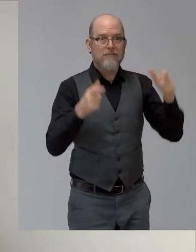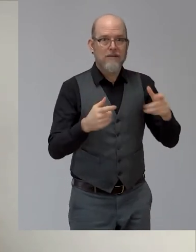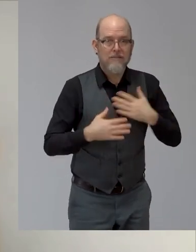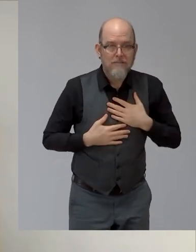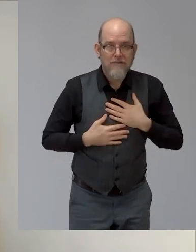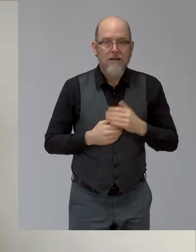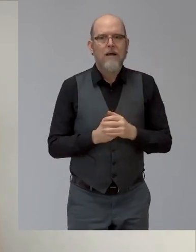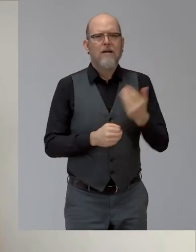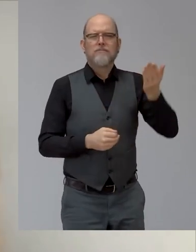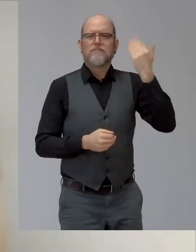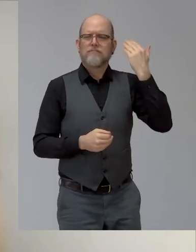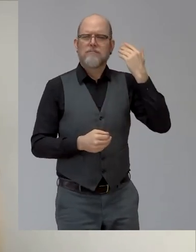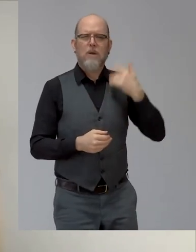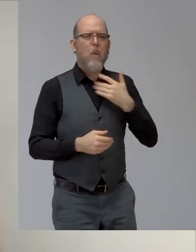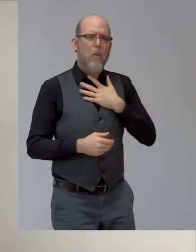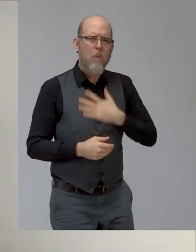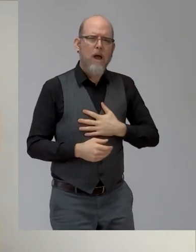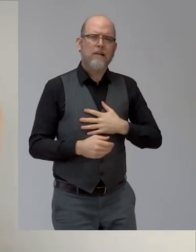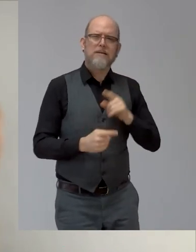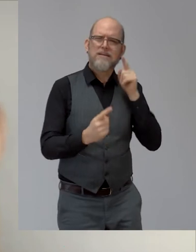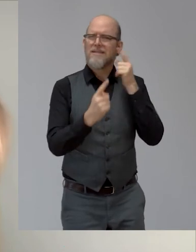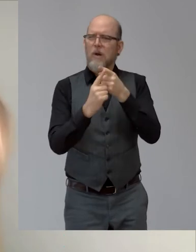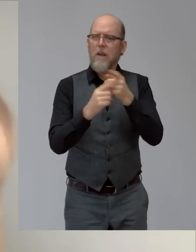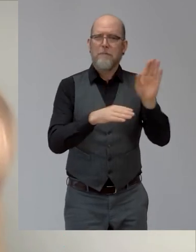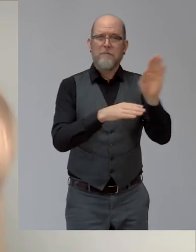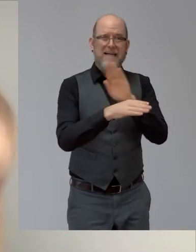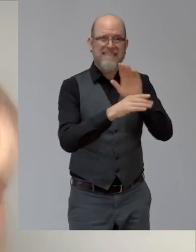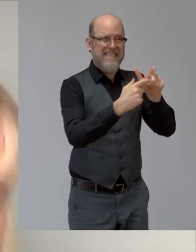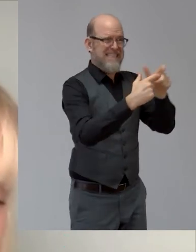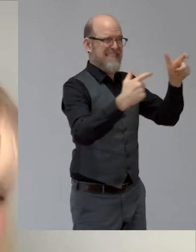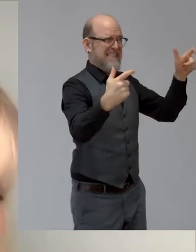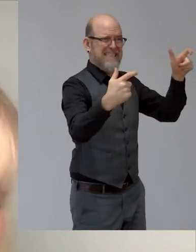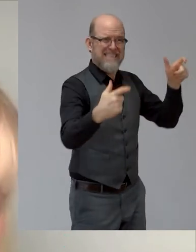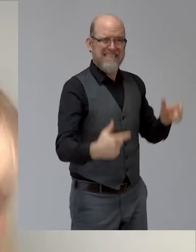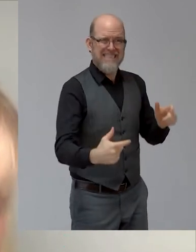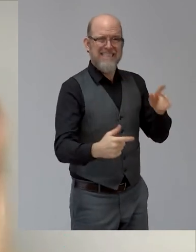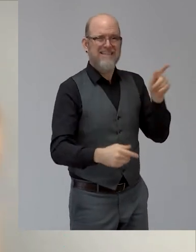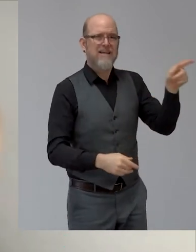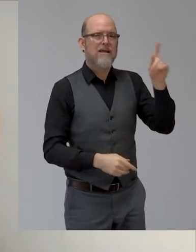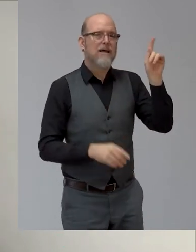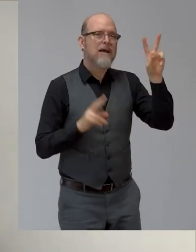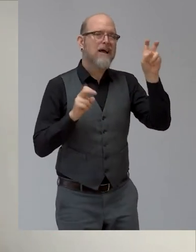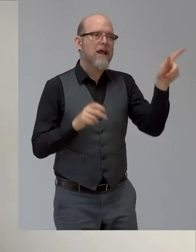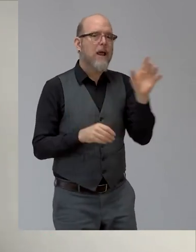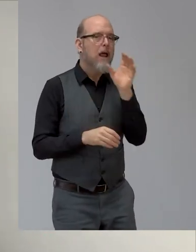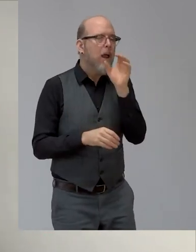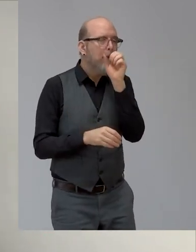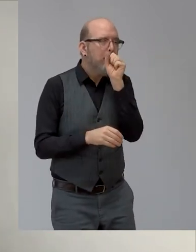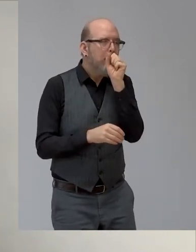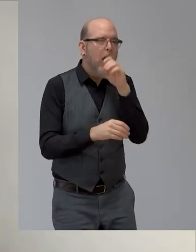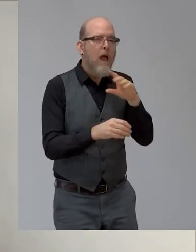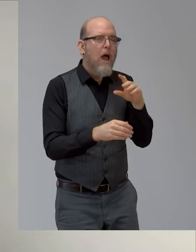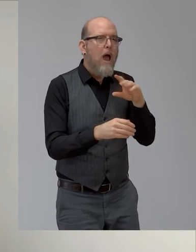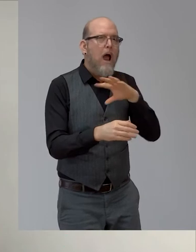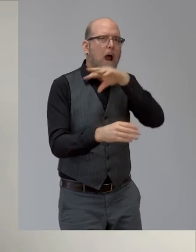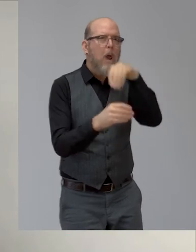leadership silence, the business leadership silence on disability inclusion. And you're one of them that has, we've done it. Like we we're reaching 18